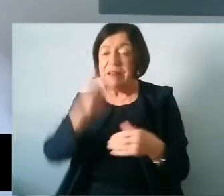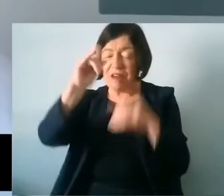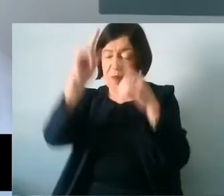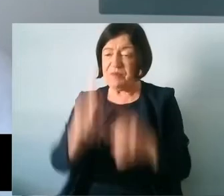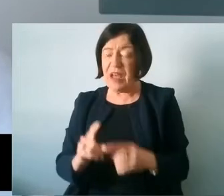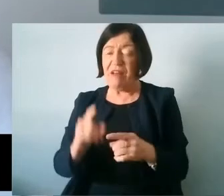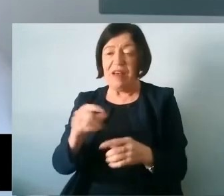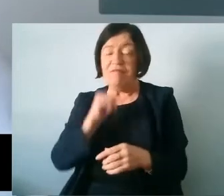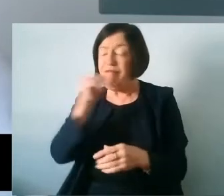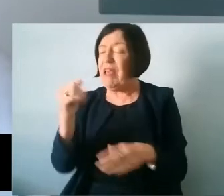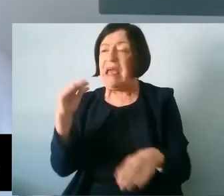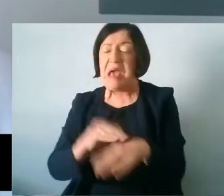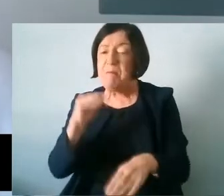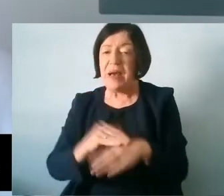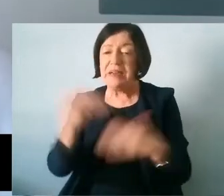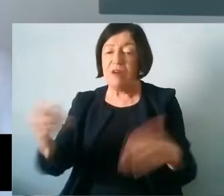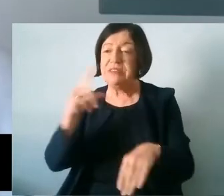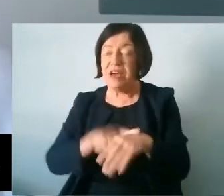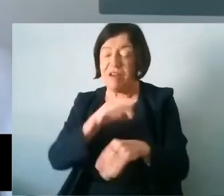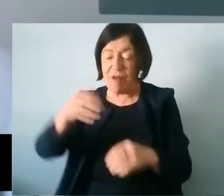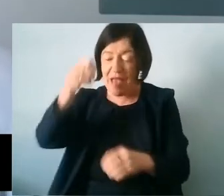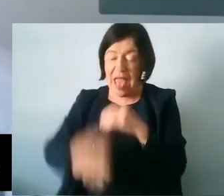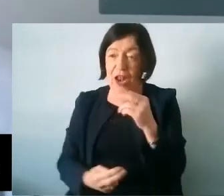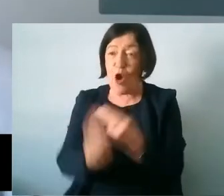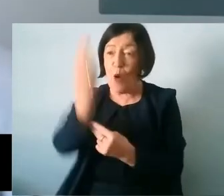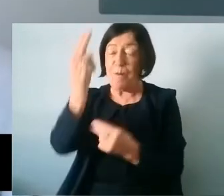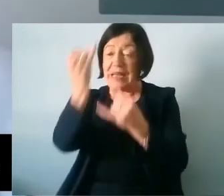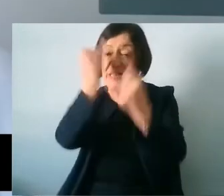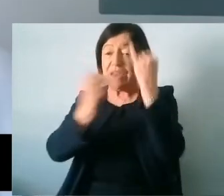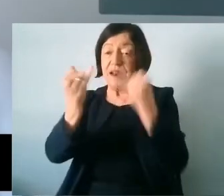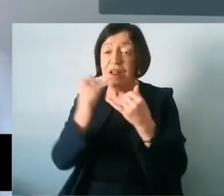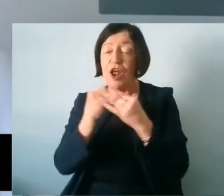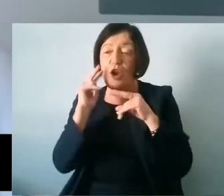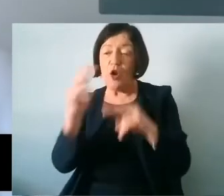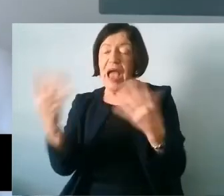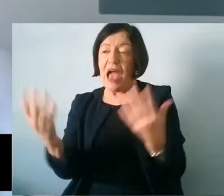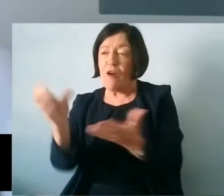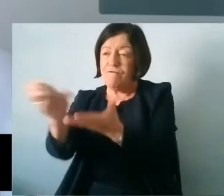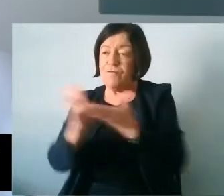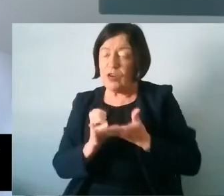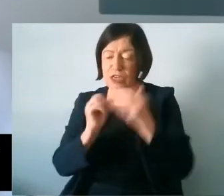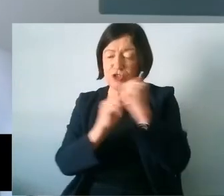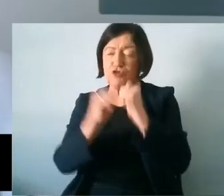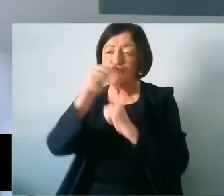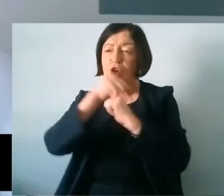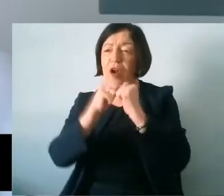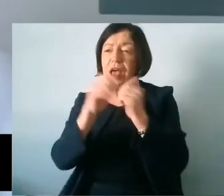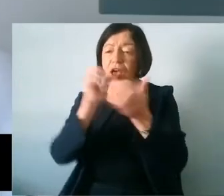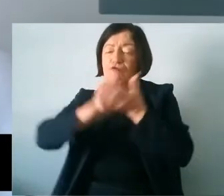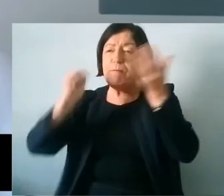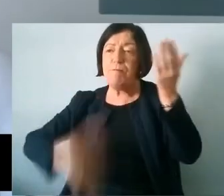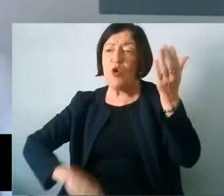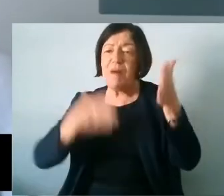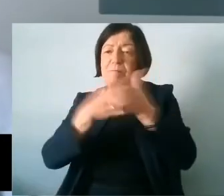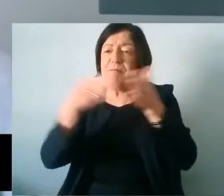minimal impact and it is time for bottom-up initiatives. This means looking at how funding is structured and removing barriers for communities